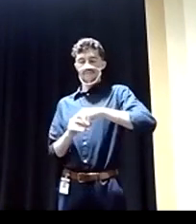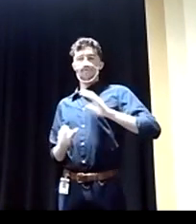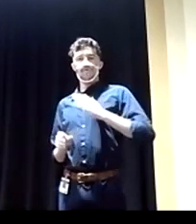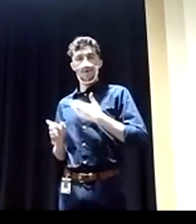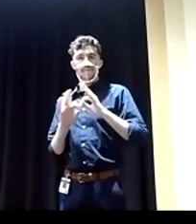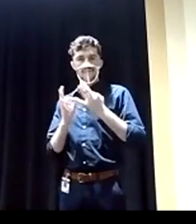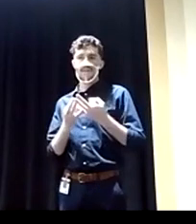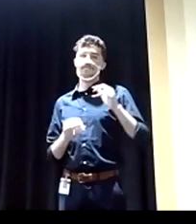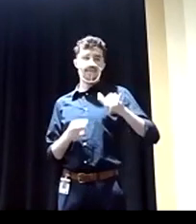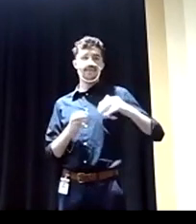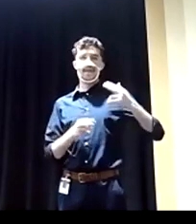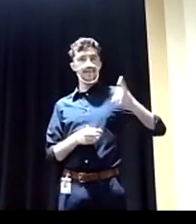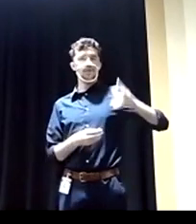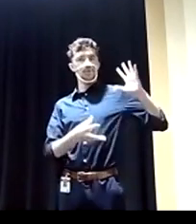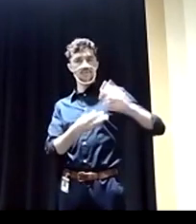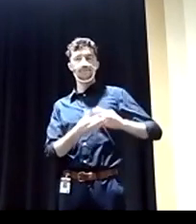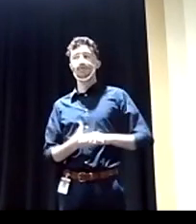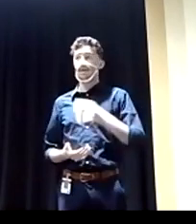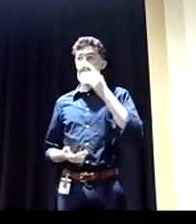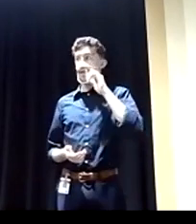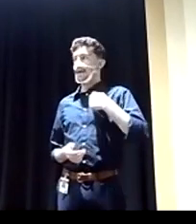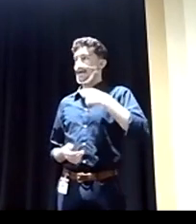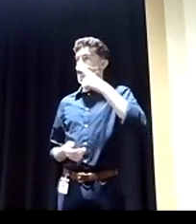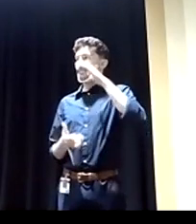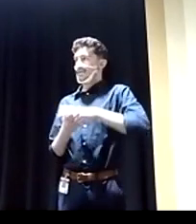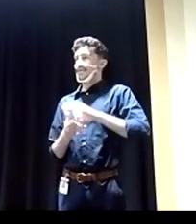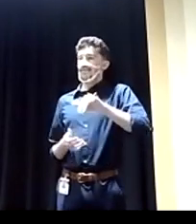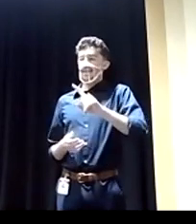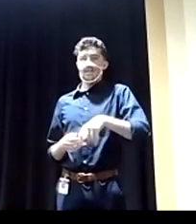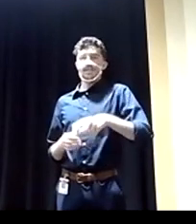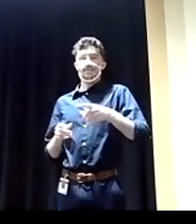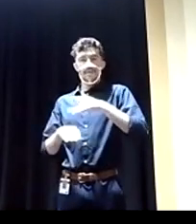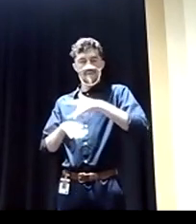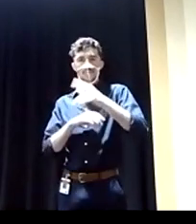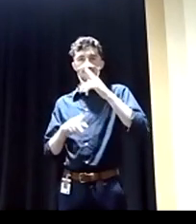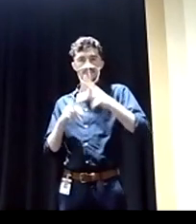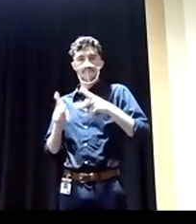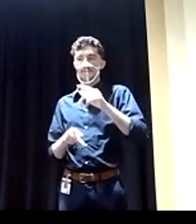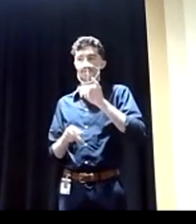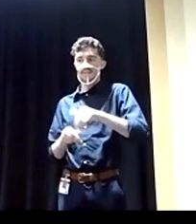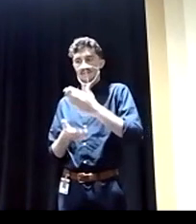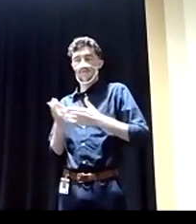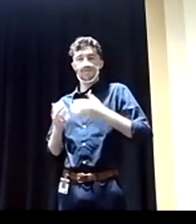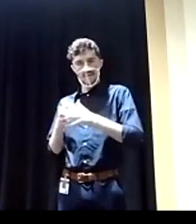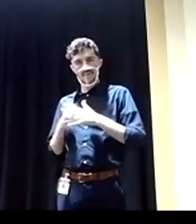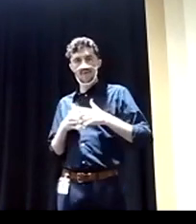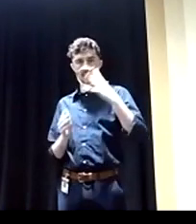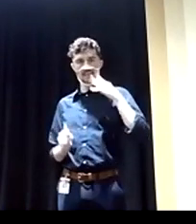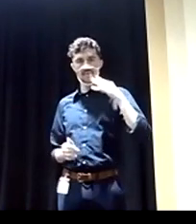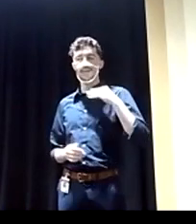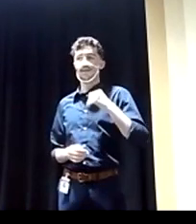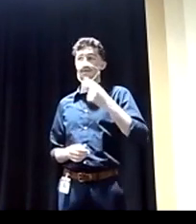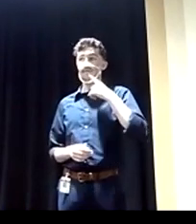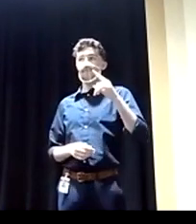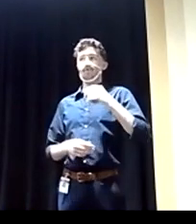family. And yes I do believe we need to raise that limit. That's the very best of the American experience. It says so in the Statue of